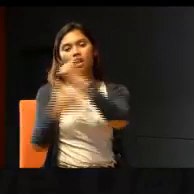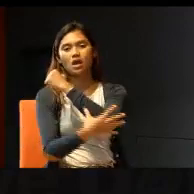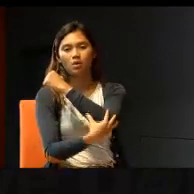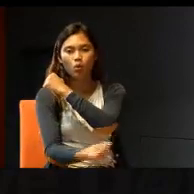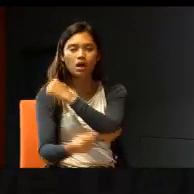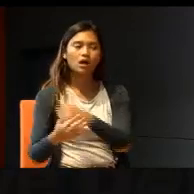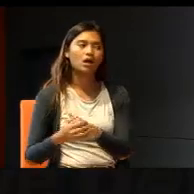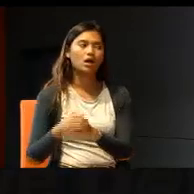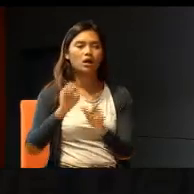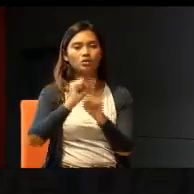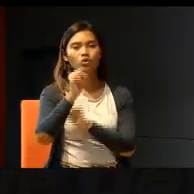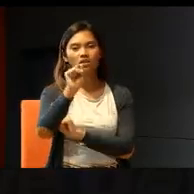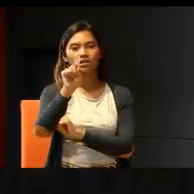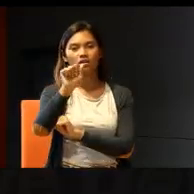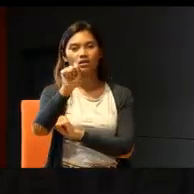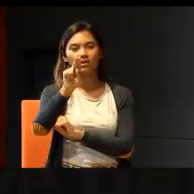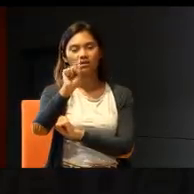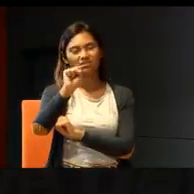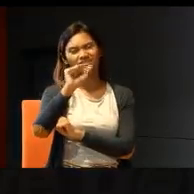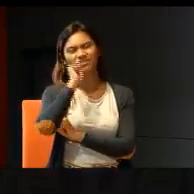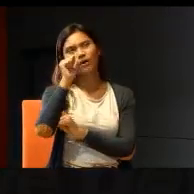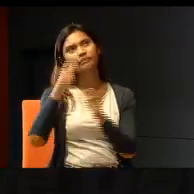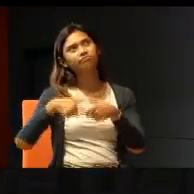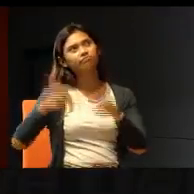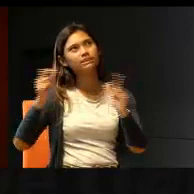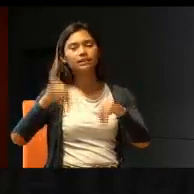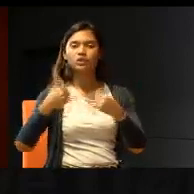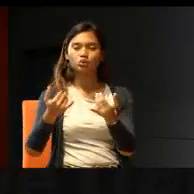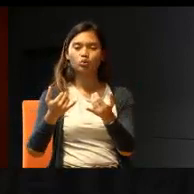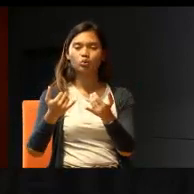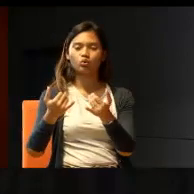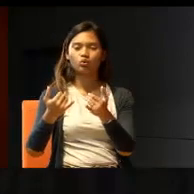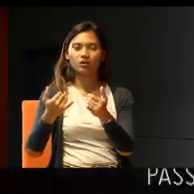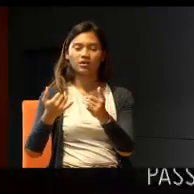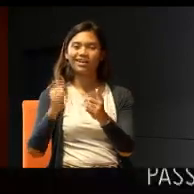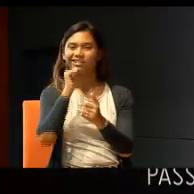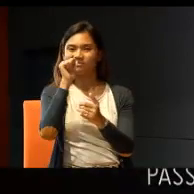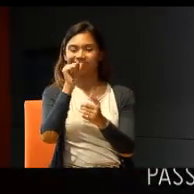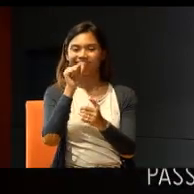So, social status is not that big a thing as it is in Singapore, perhaps.